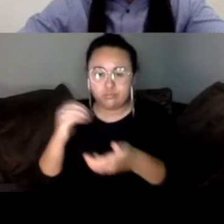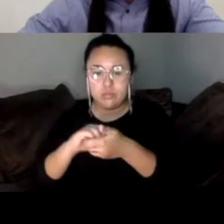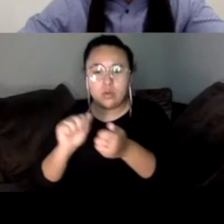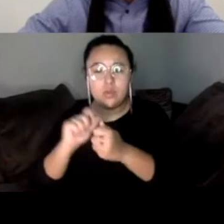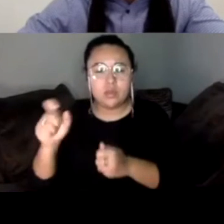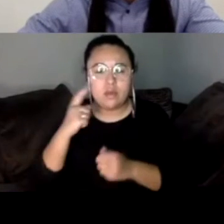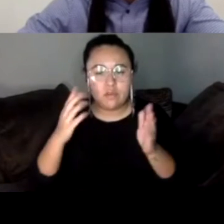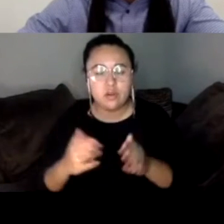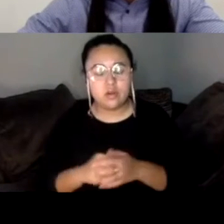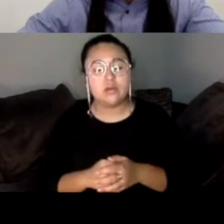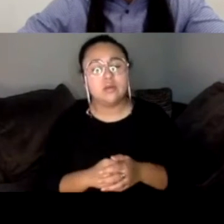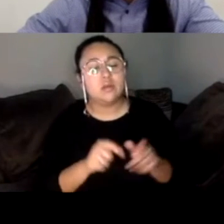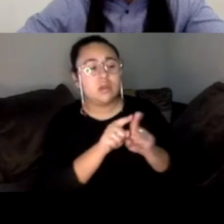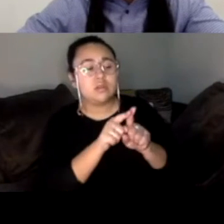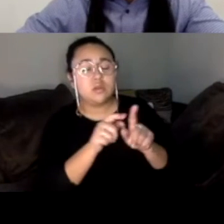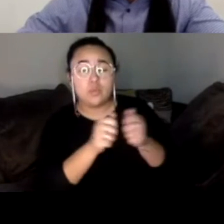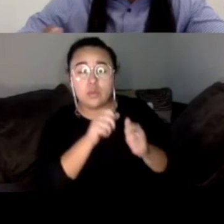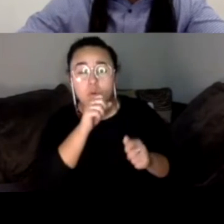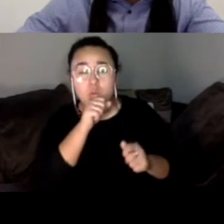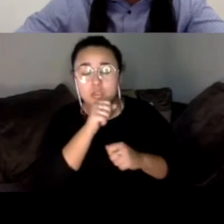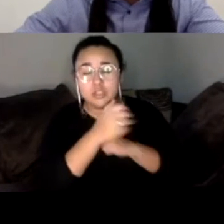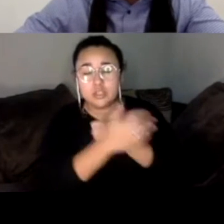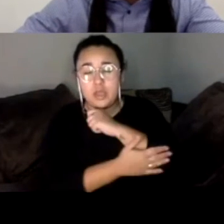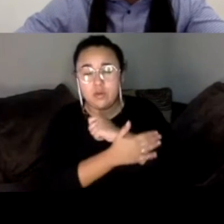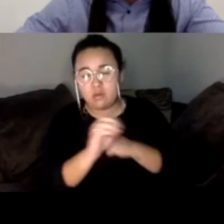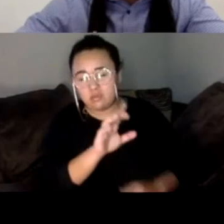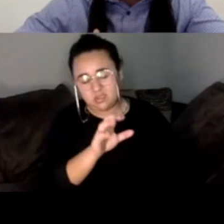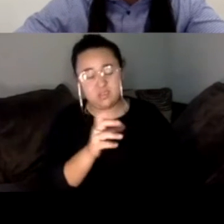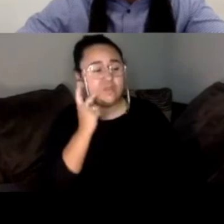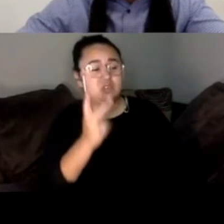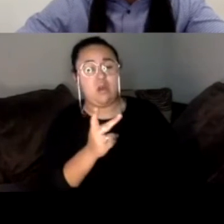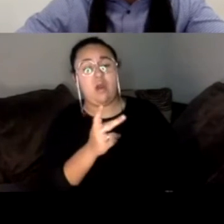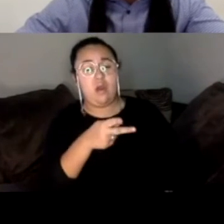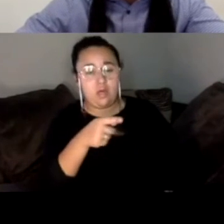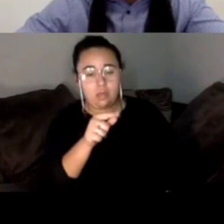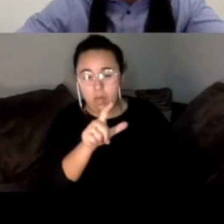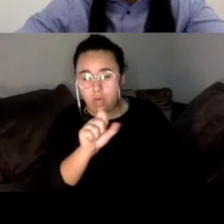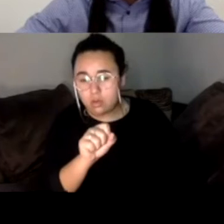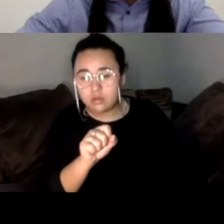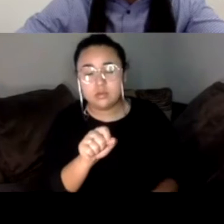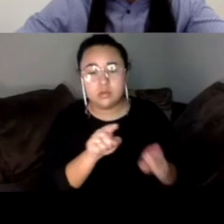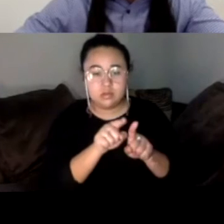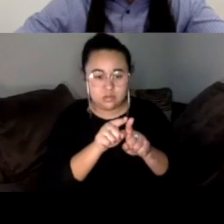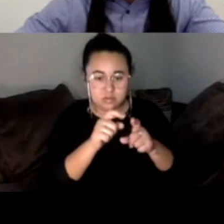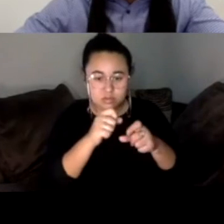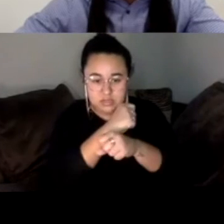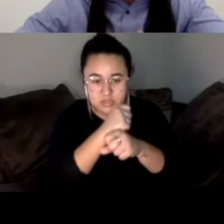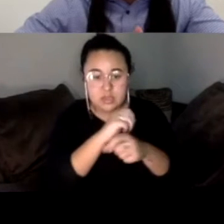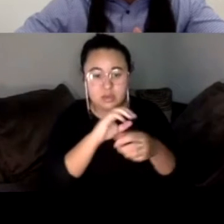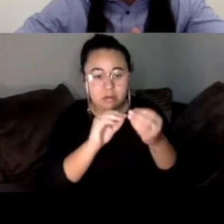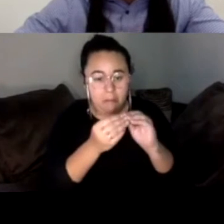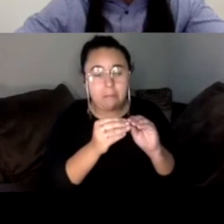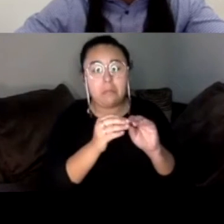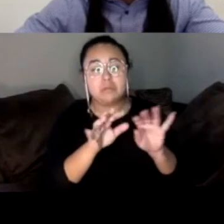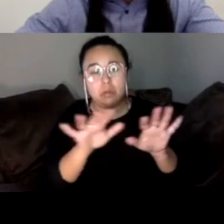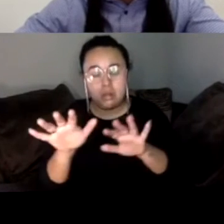within like Orange County, right. Like we saw, I think like looking at like the polls and looking at like the demographics, um, something like